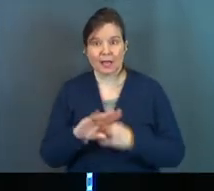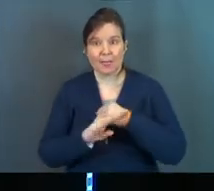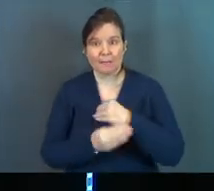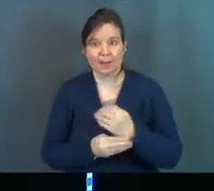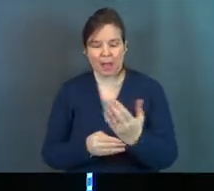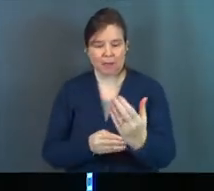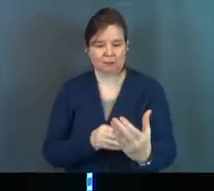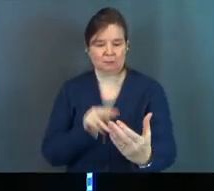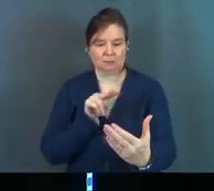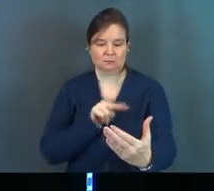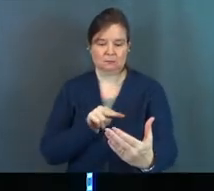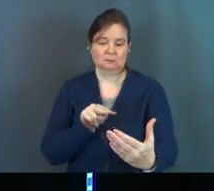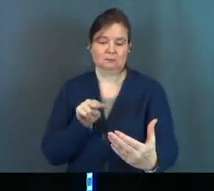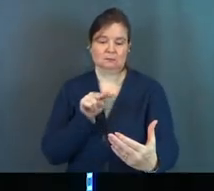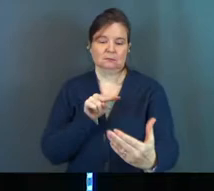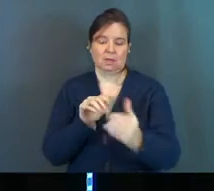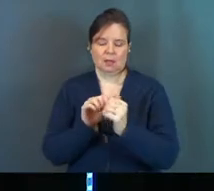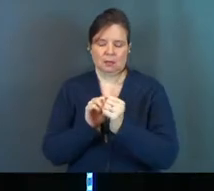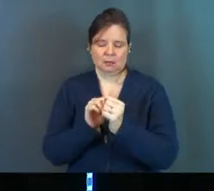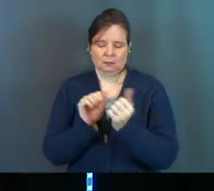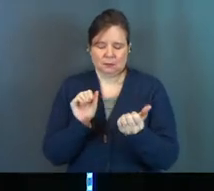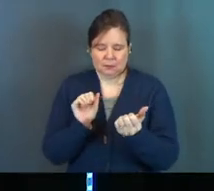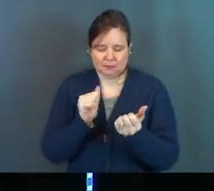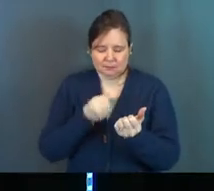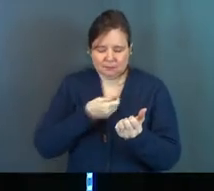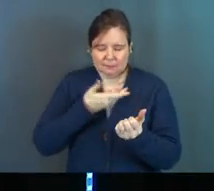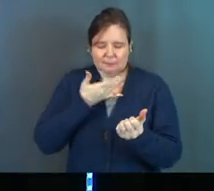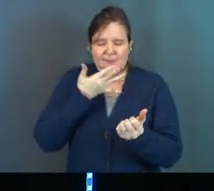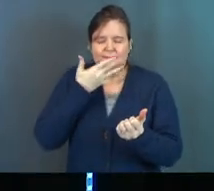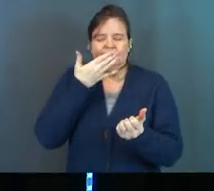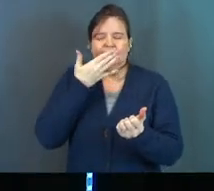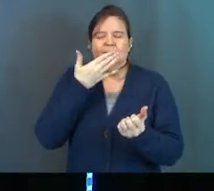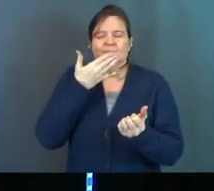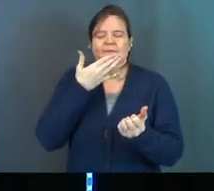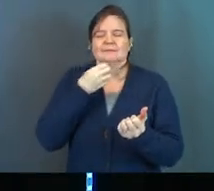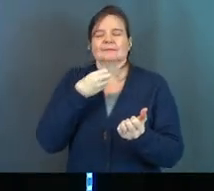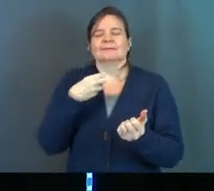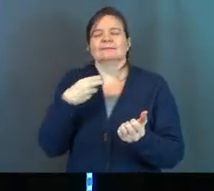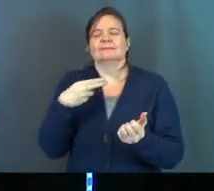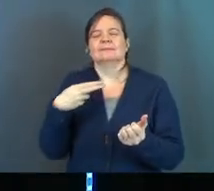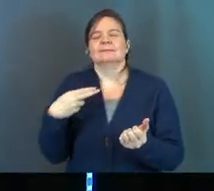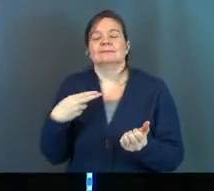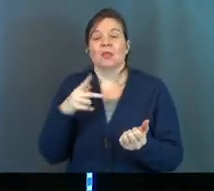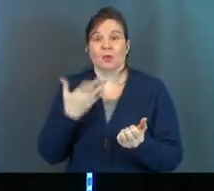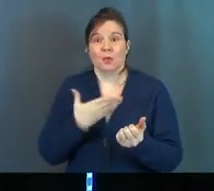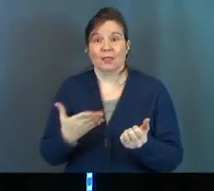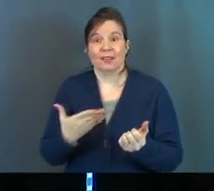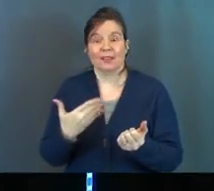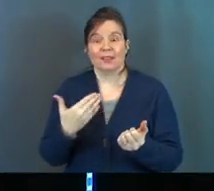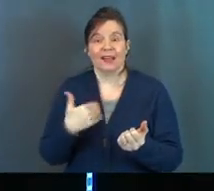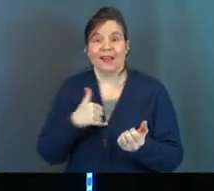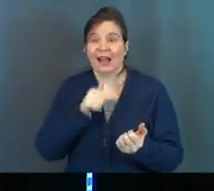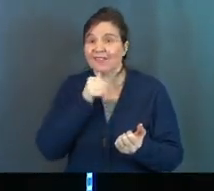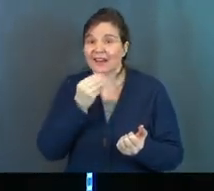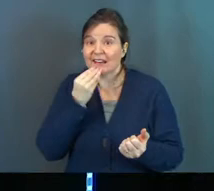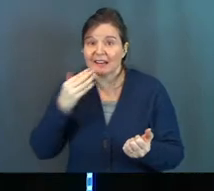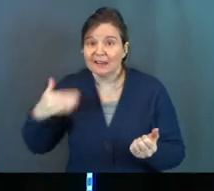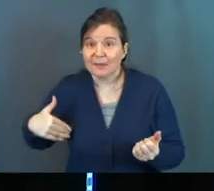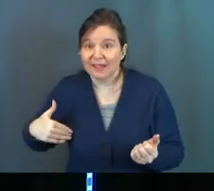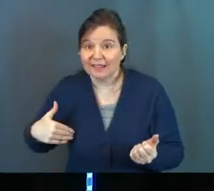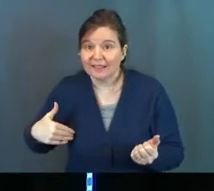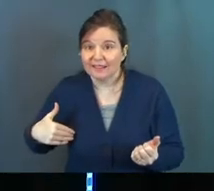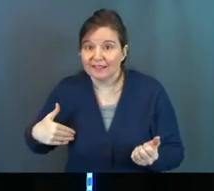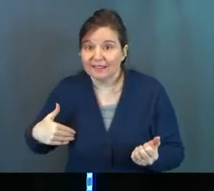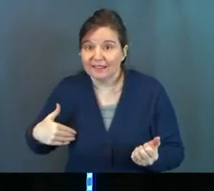at the bag of Doritos chips and I open the bag and smell it. And as I do those things, I haven't, I haven't eaten them